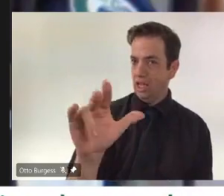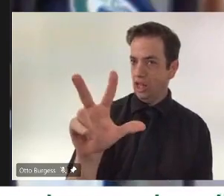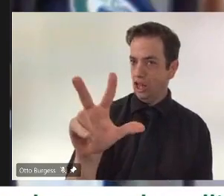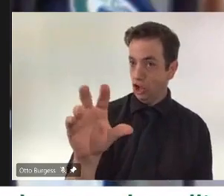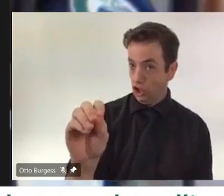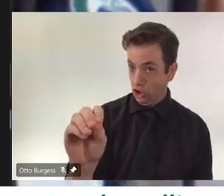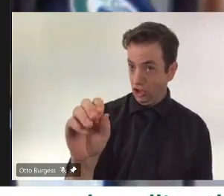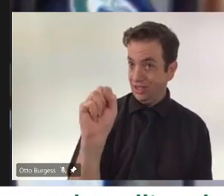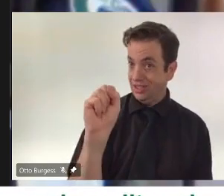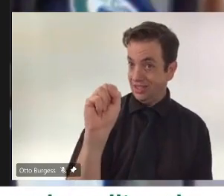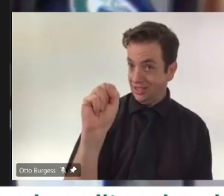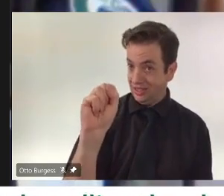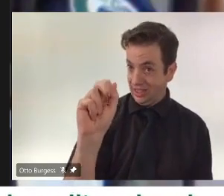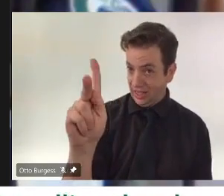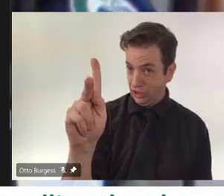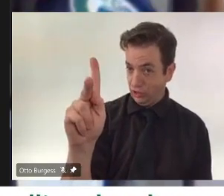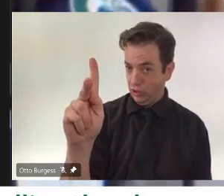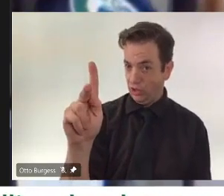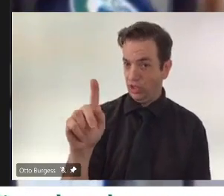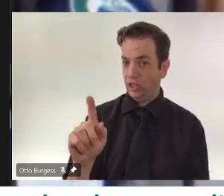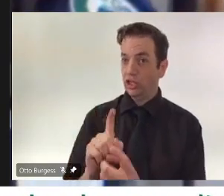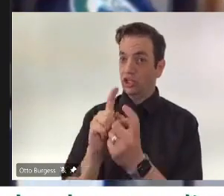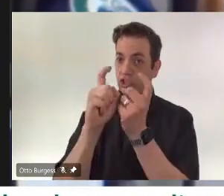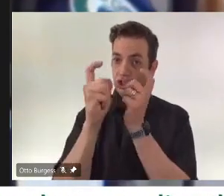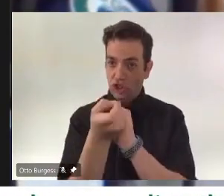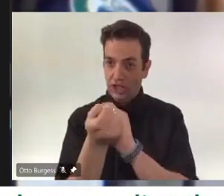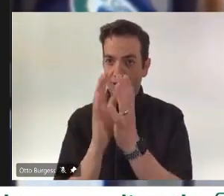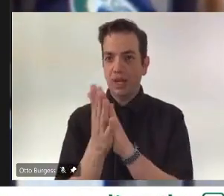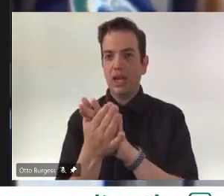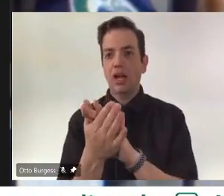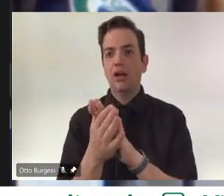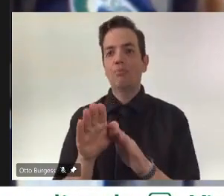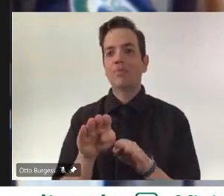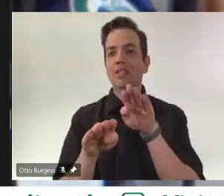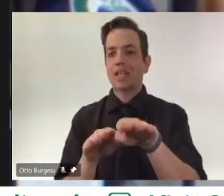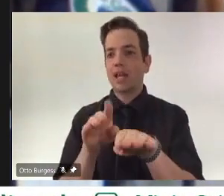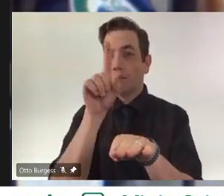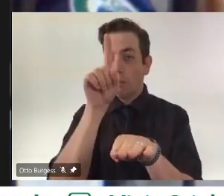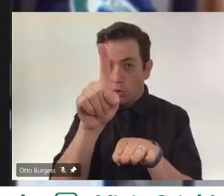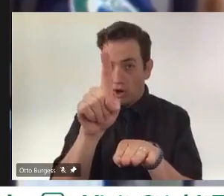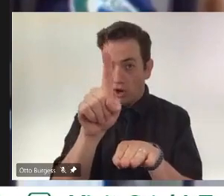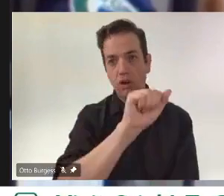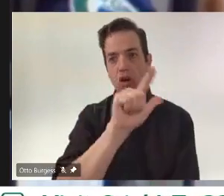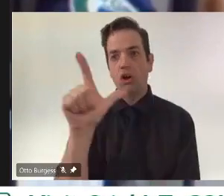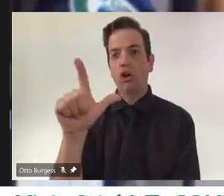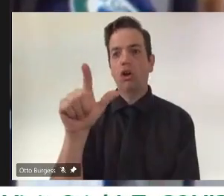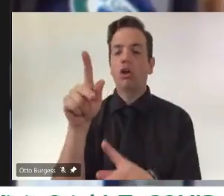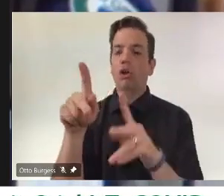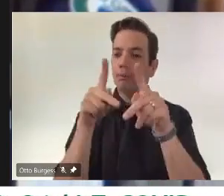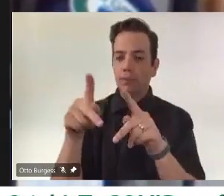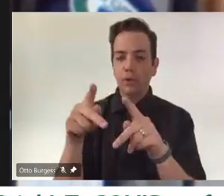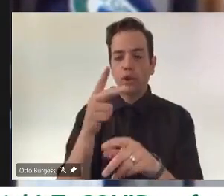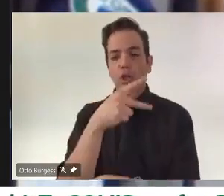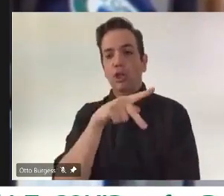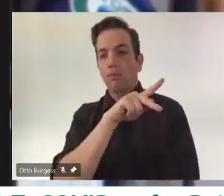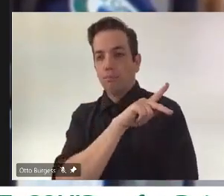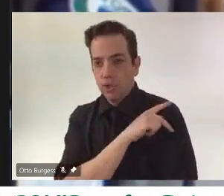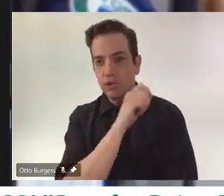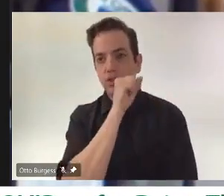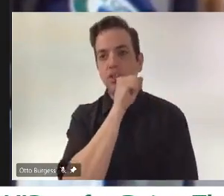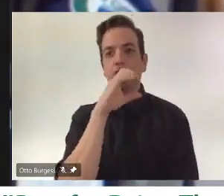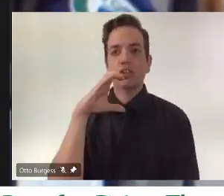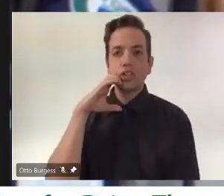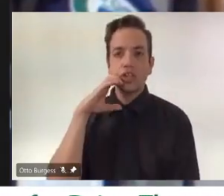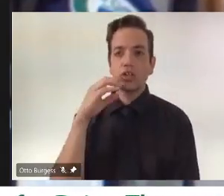long-term care homes and personal care homes will be able to welcome an unlimited number of visitors. So two at a time and up to four at a